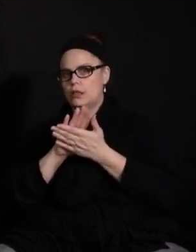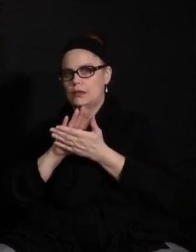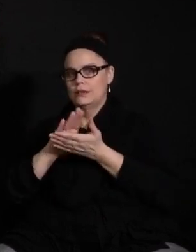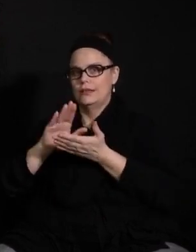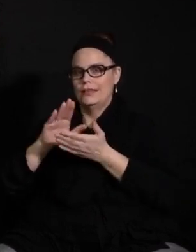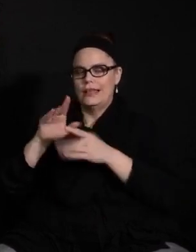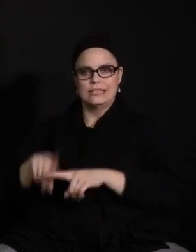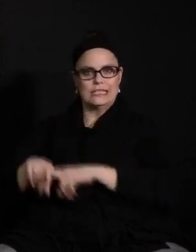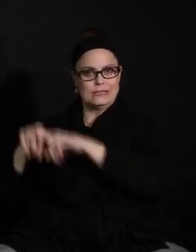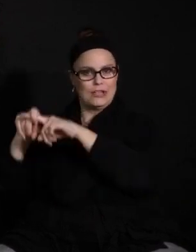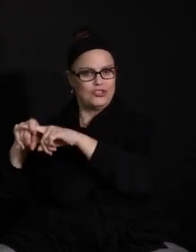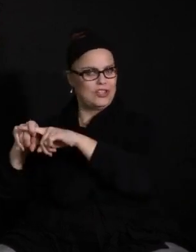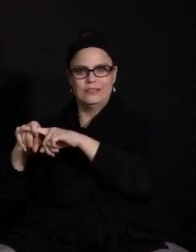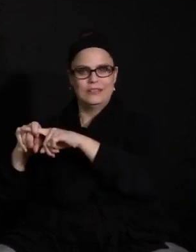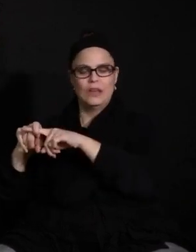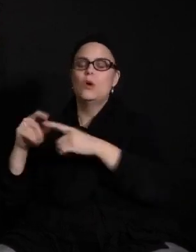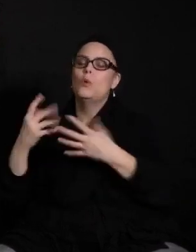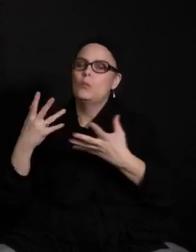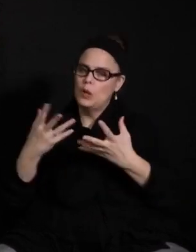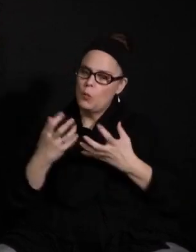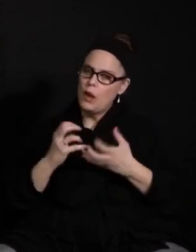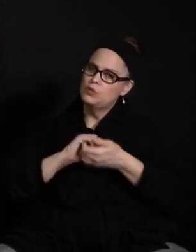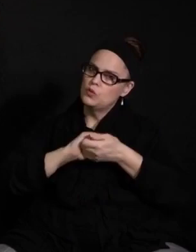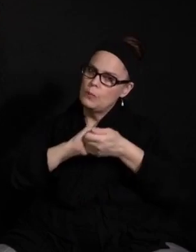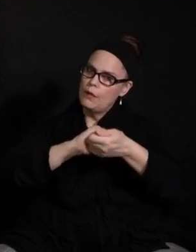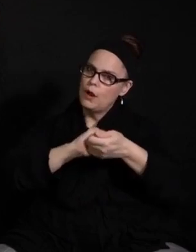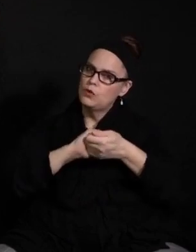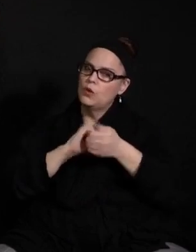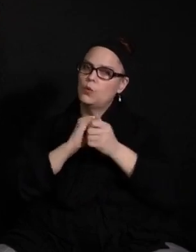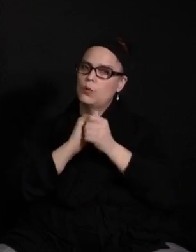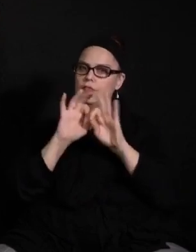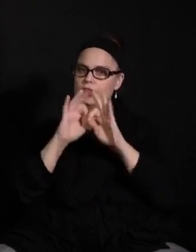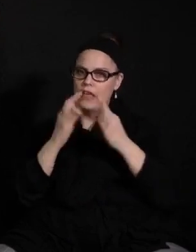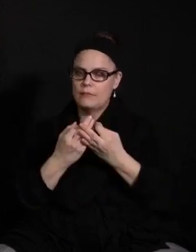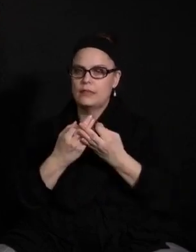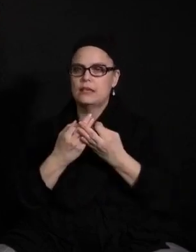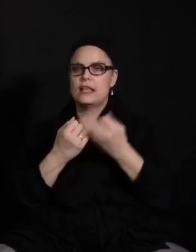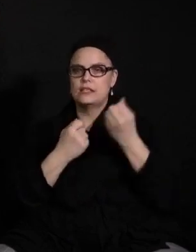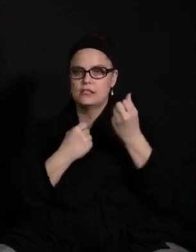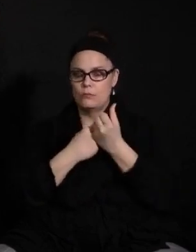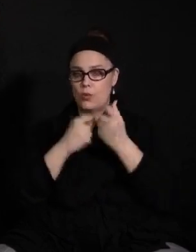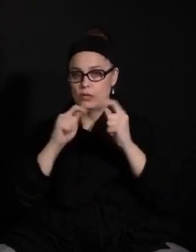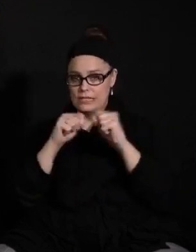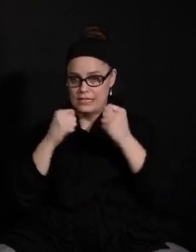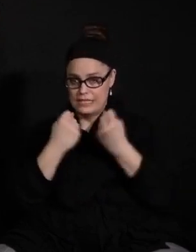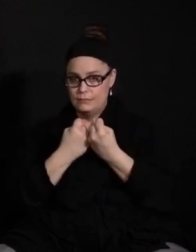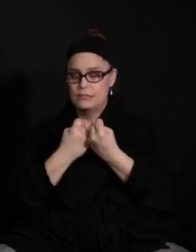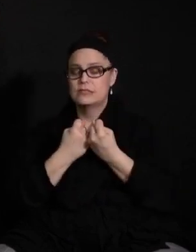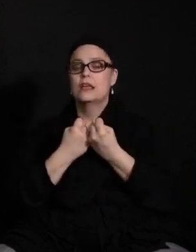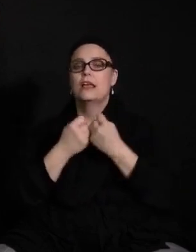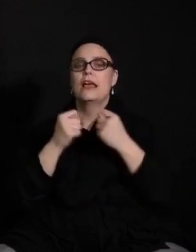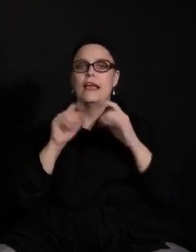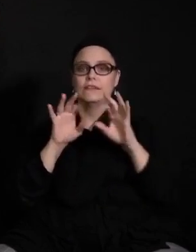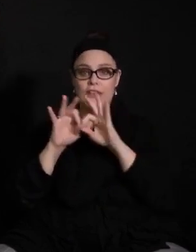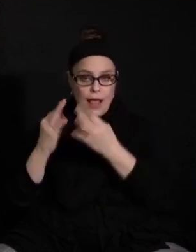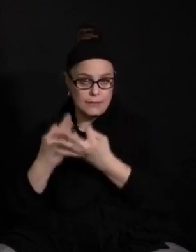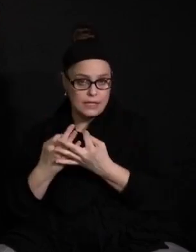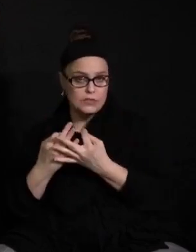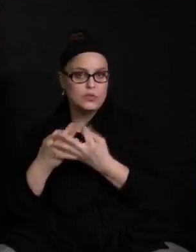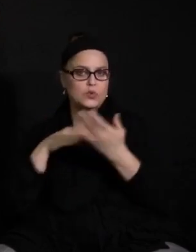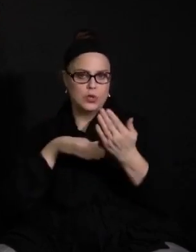instead partner with families and the student support teams we have in our buildings to try to address those issues.